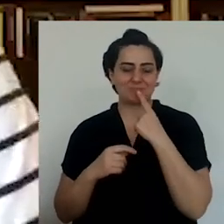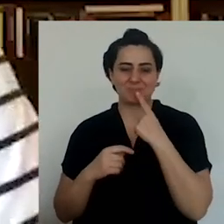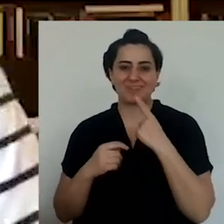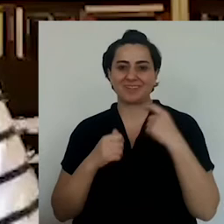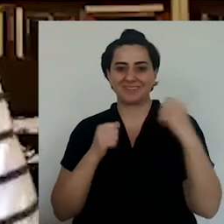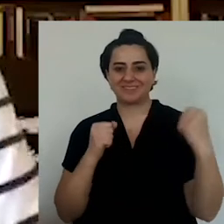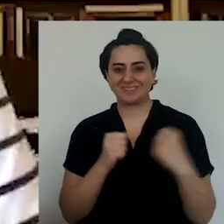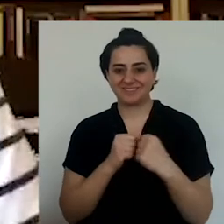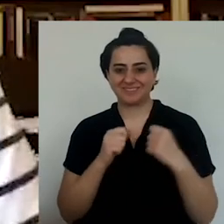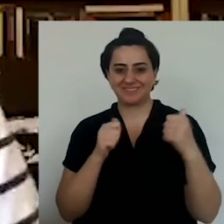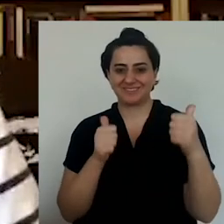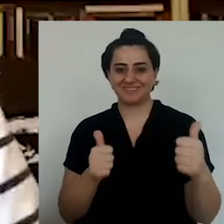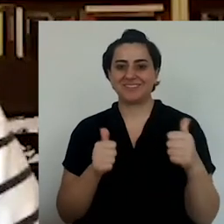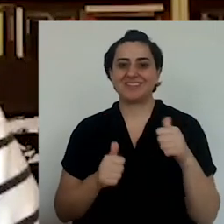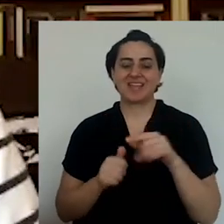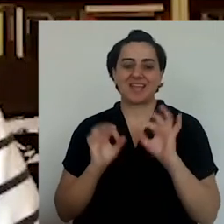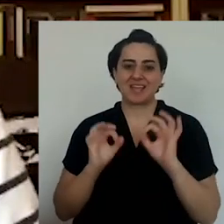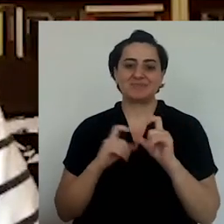With sea beans.